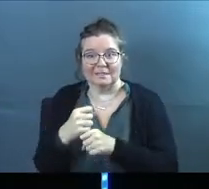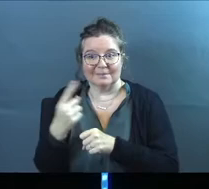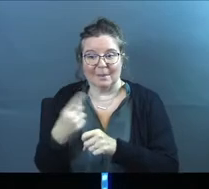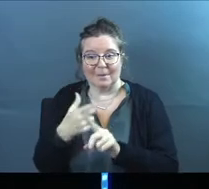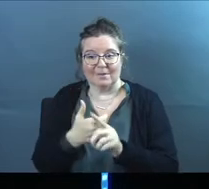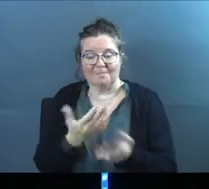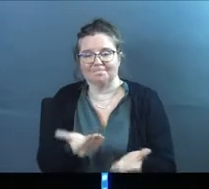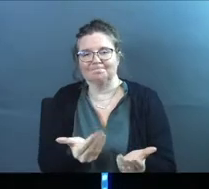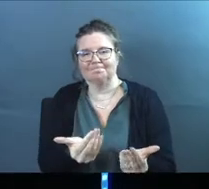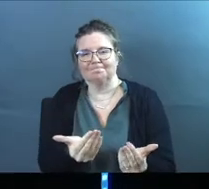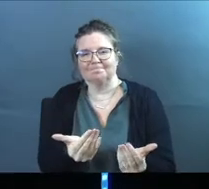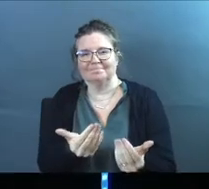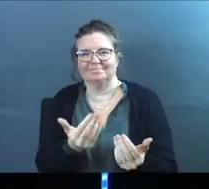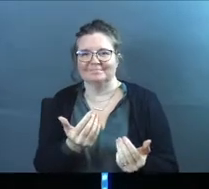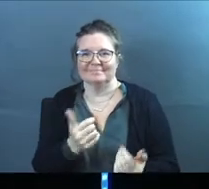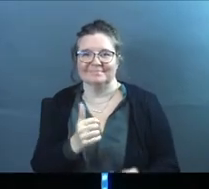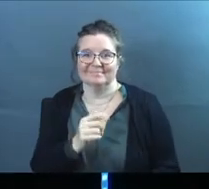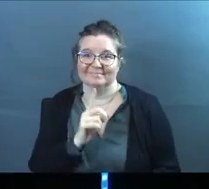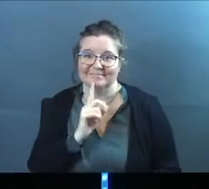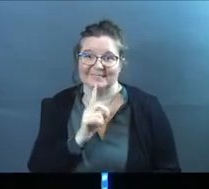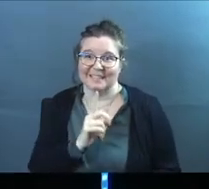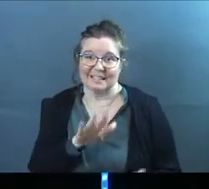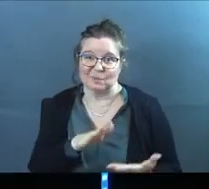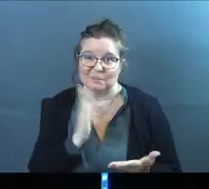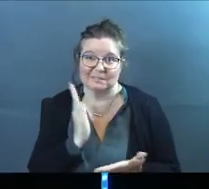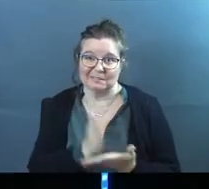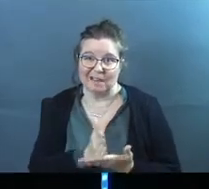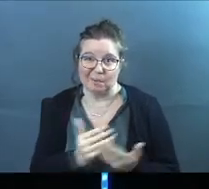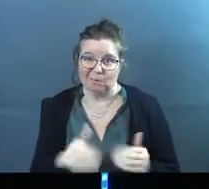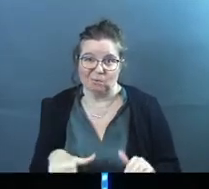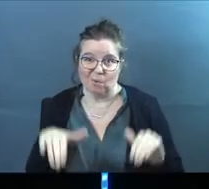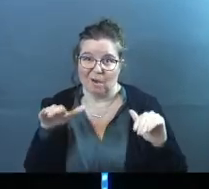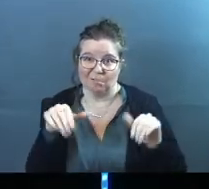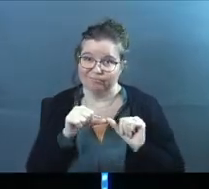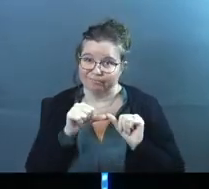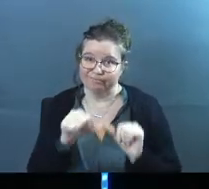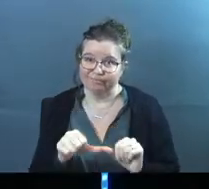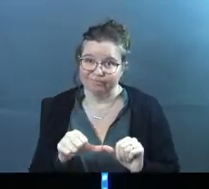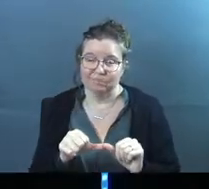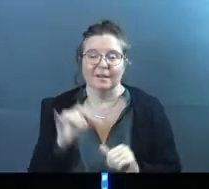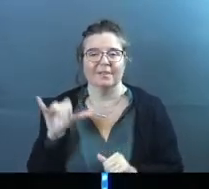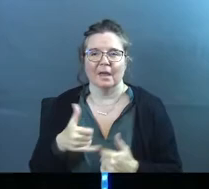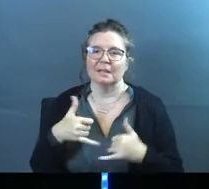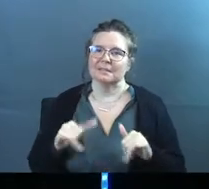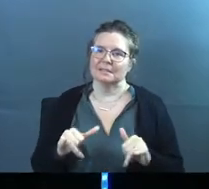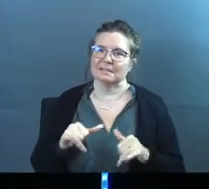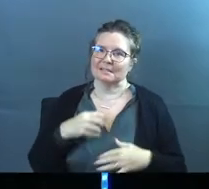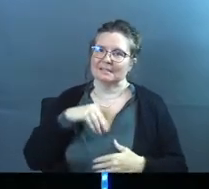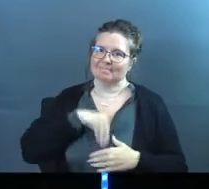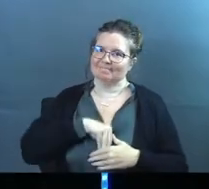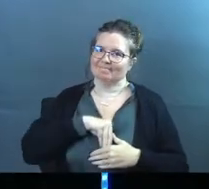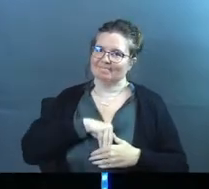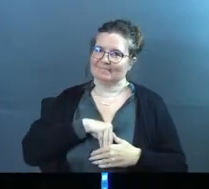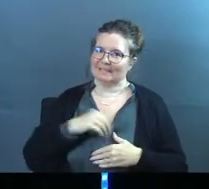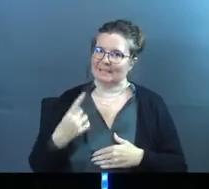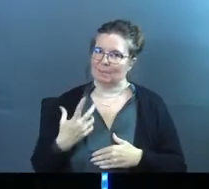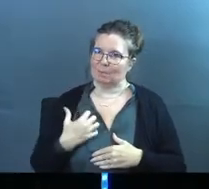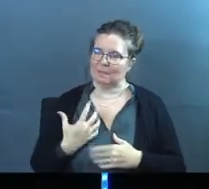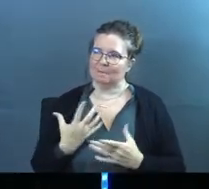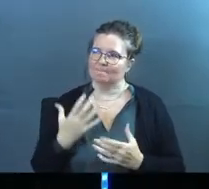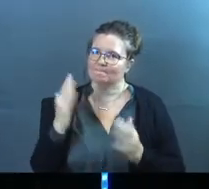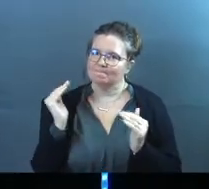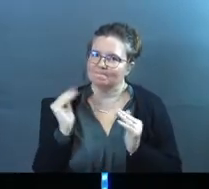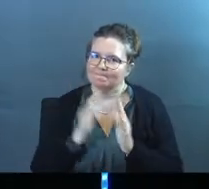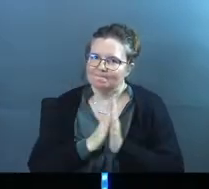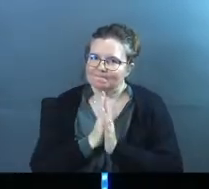something from it, it doesn't really die out when you grow up. Like, that is still deep down something that we kind of